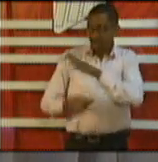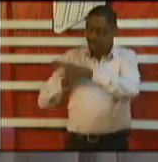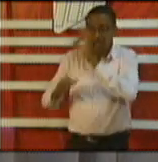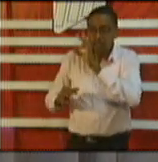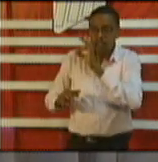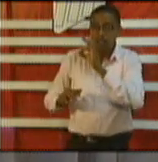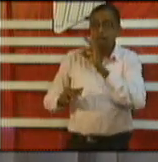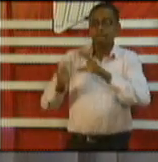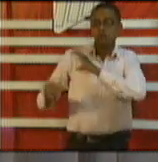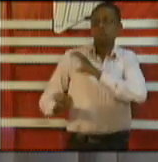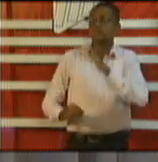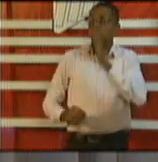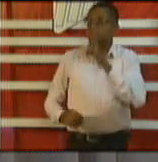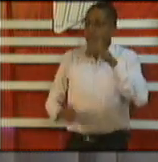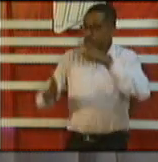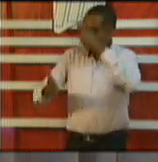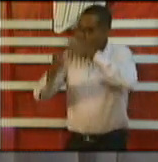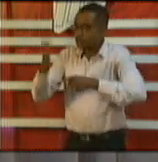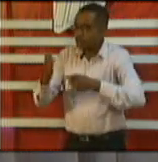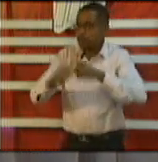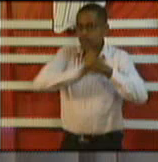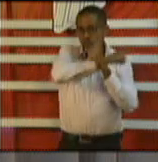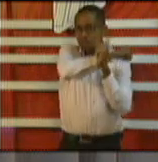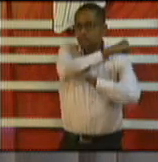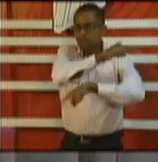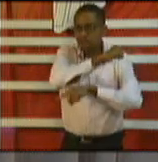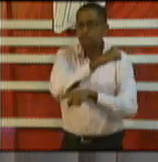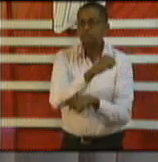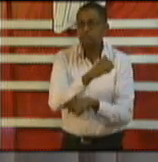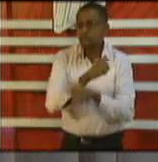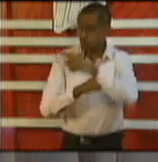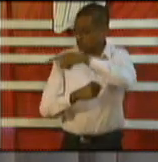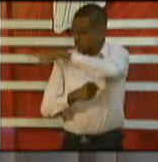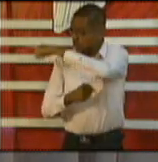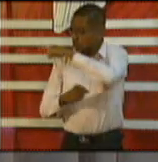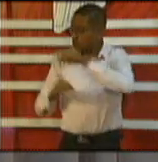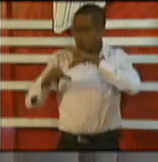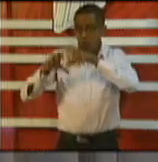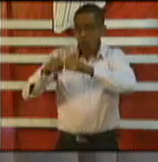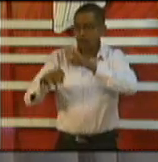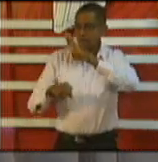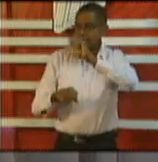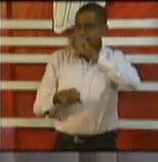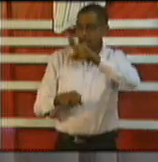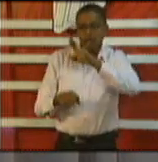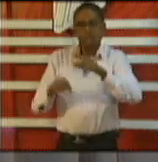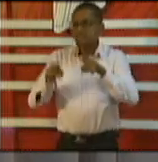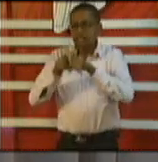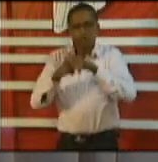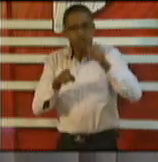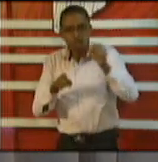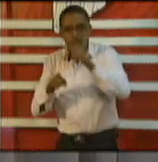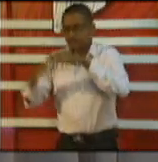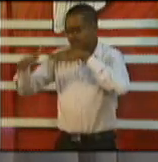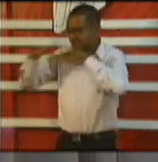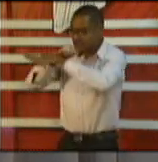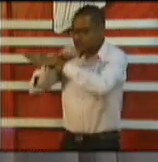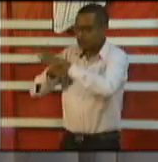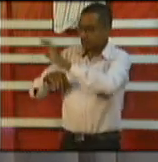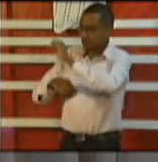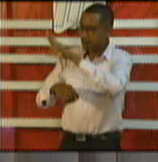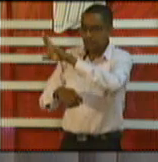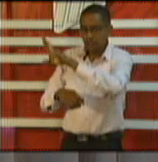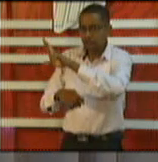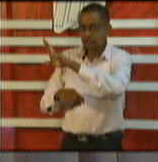legislation the regulations so the bar owners bar operators as well as anybody who's inside will be charged and it's not only senior